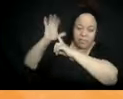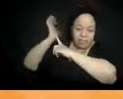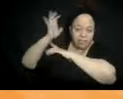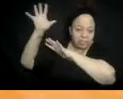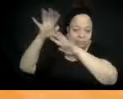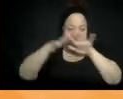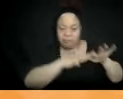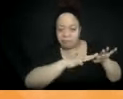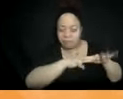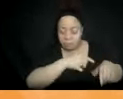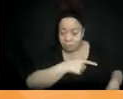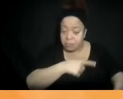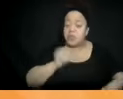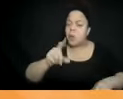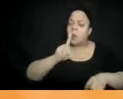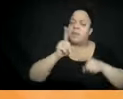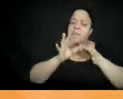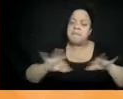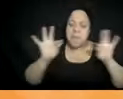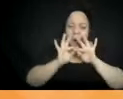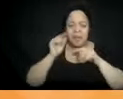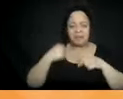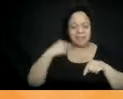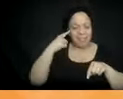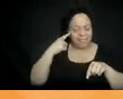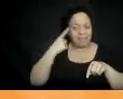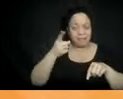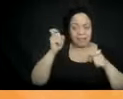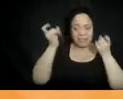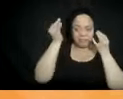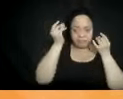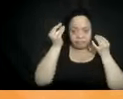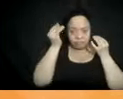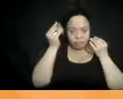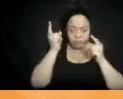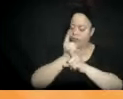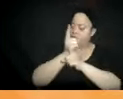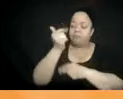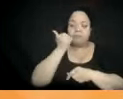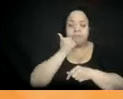that criminalization is essential, pervasive, and ubiquitous phenomenon that impacts